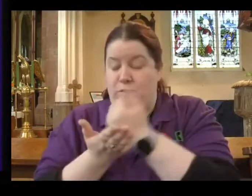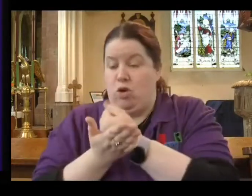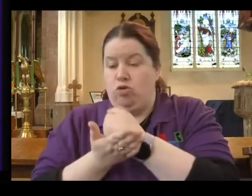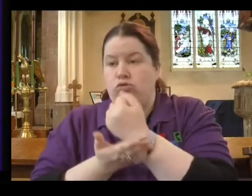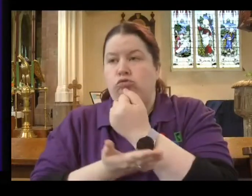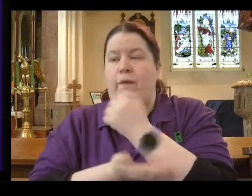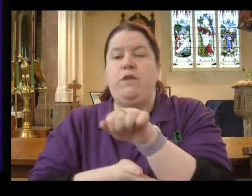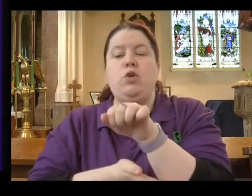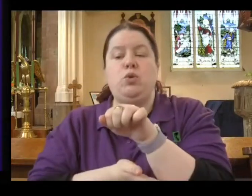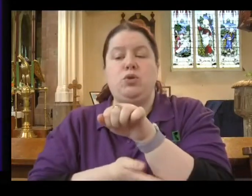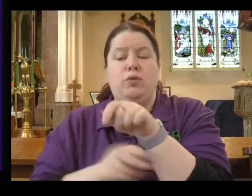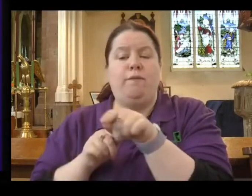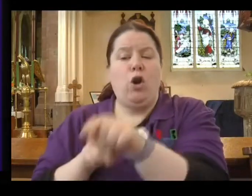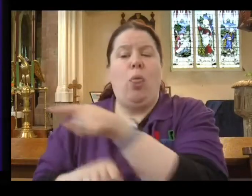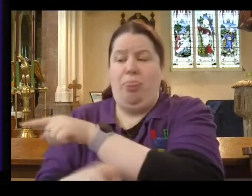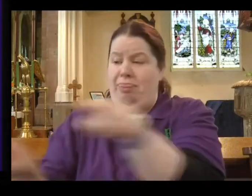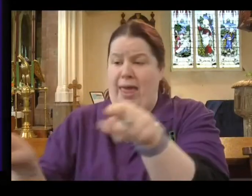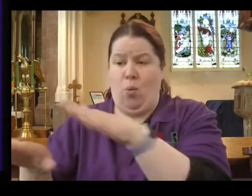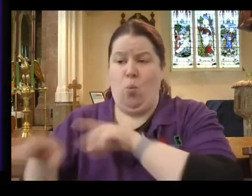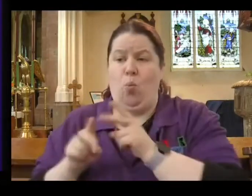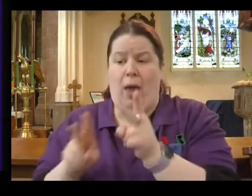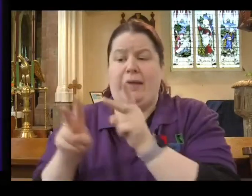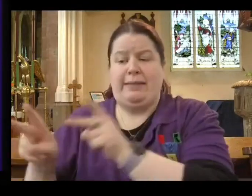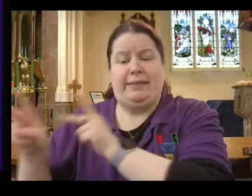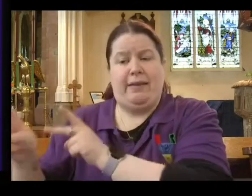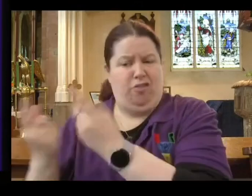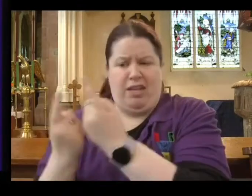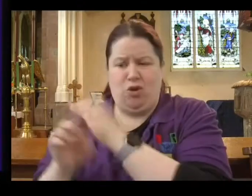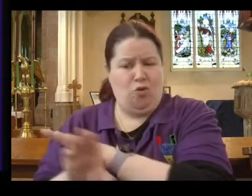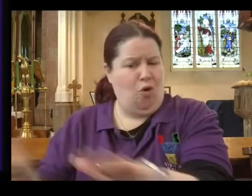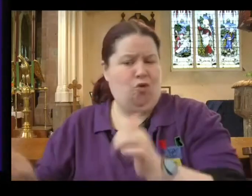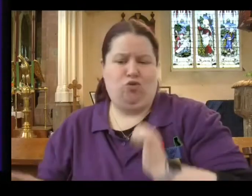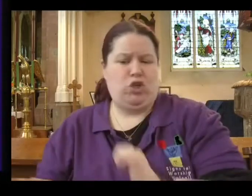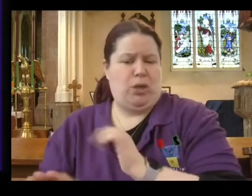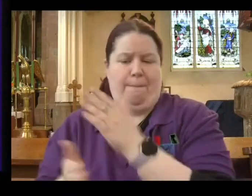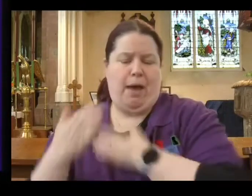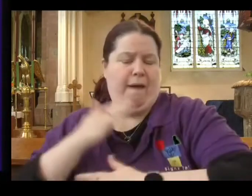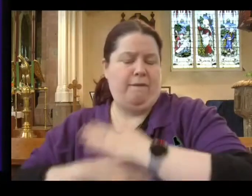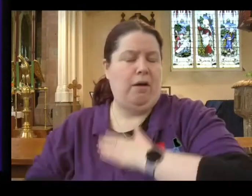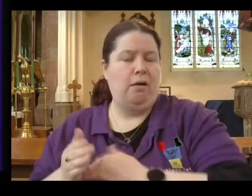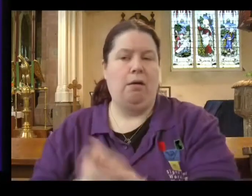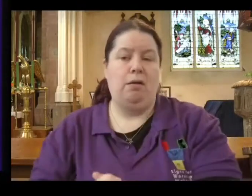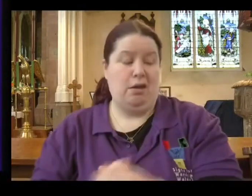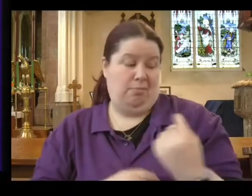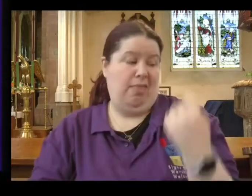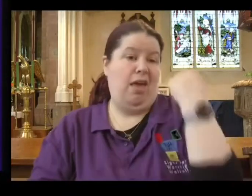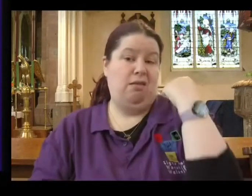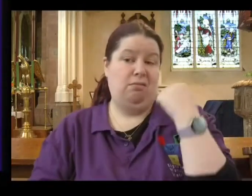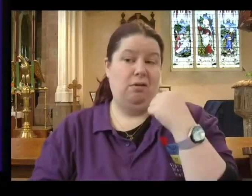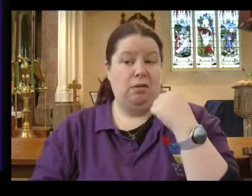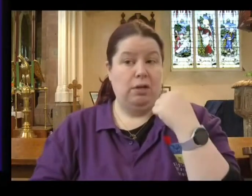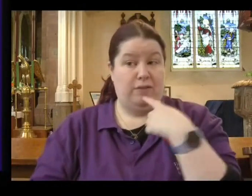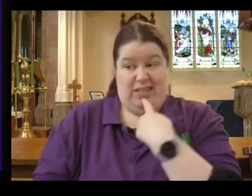and the things that were un-Christian. And for some of them, being a Christian at this time meant that you were no longer